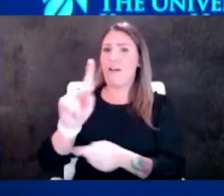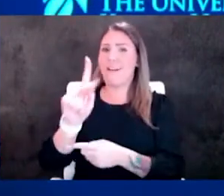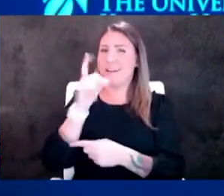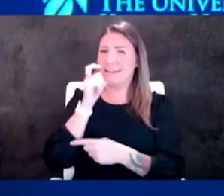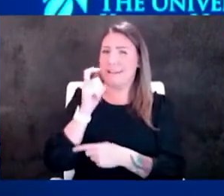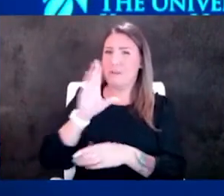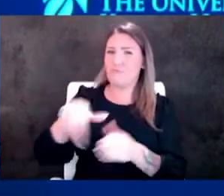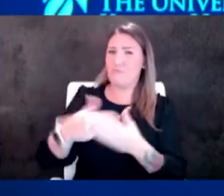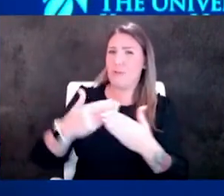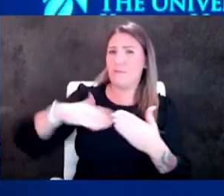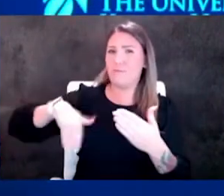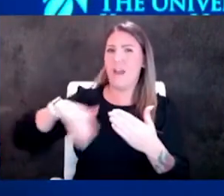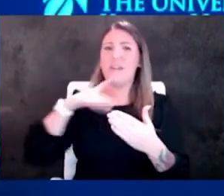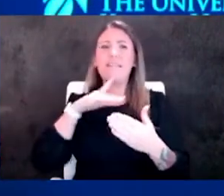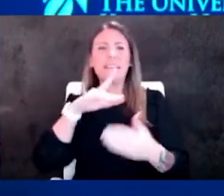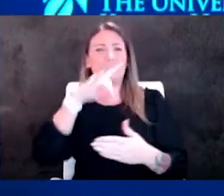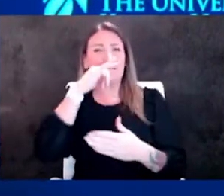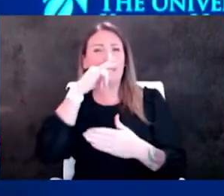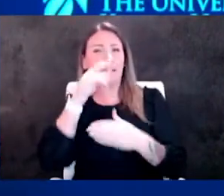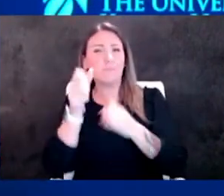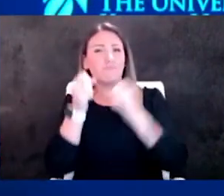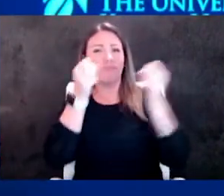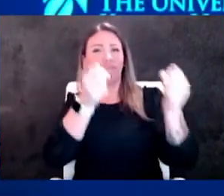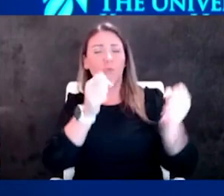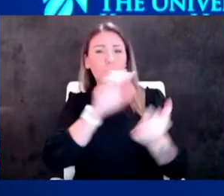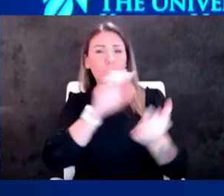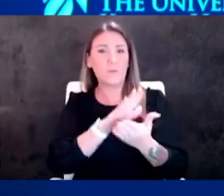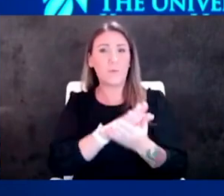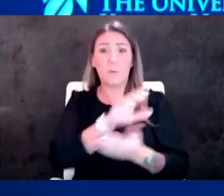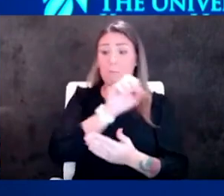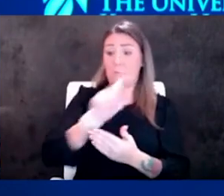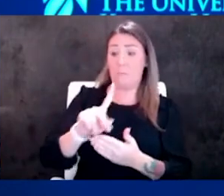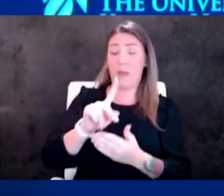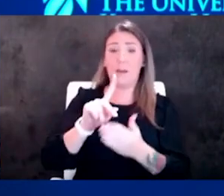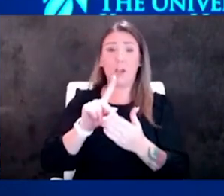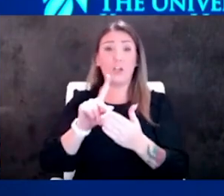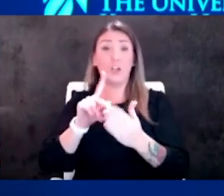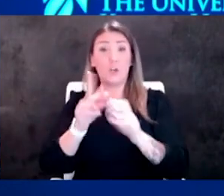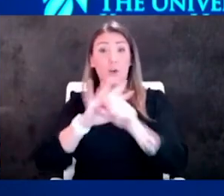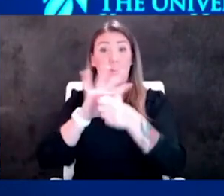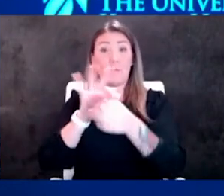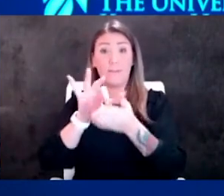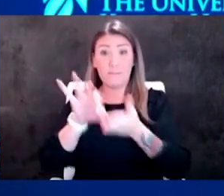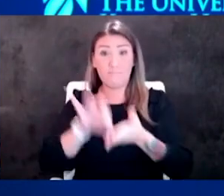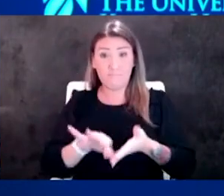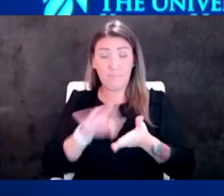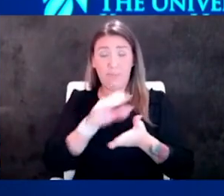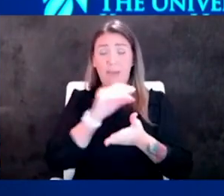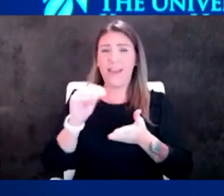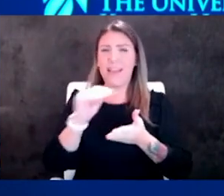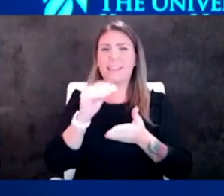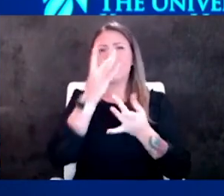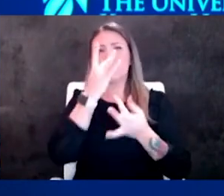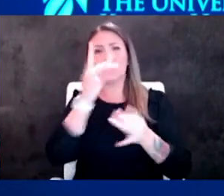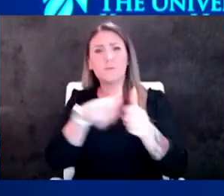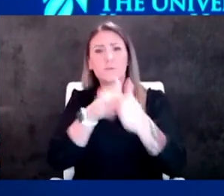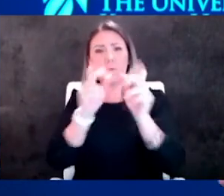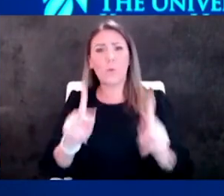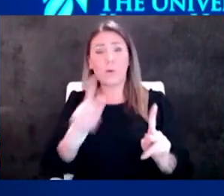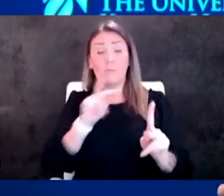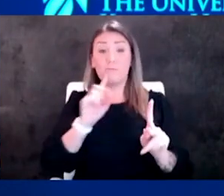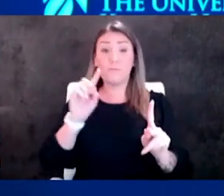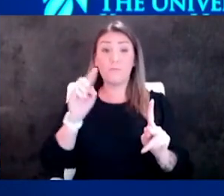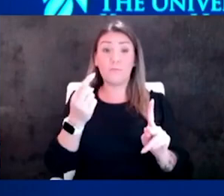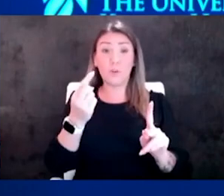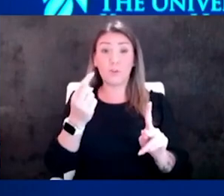so we're going to come back to our COVID numbers and some interesting follow-up in just a moment so let me first see before we get to our questions